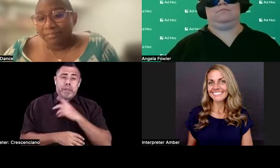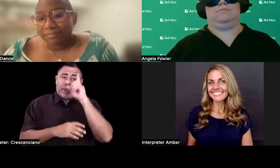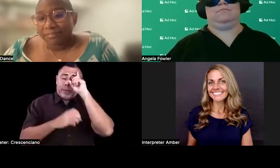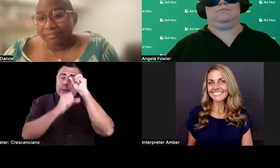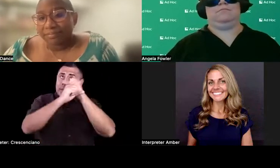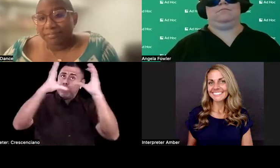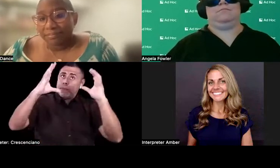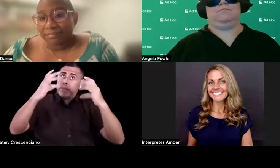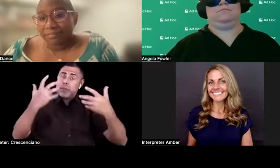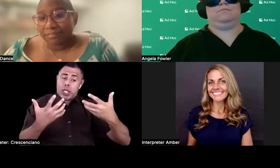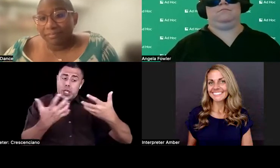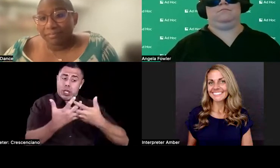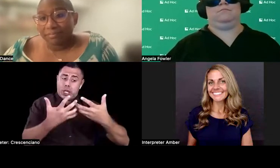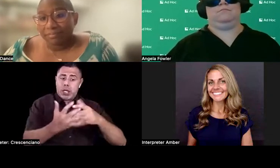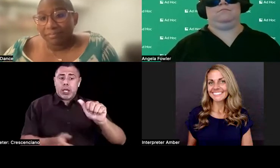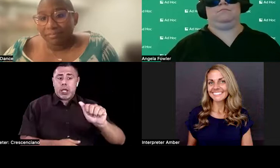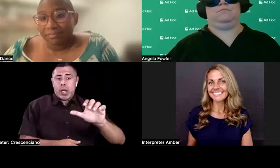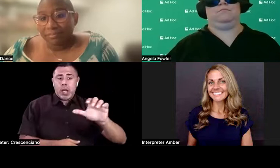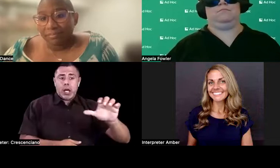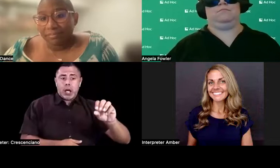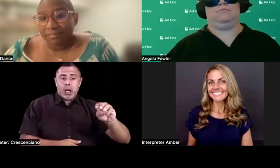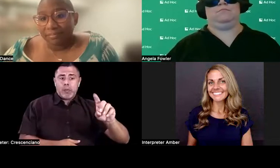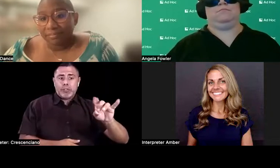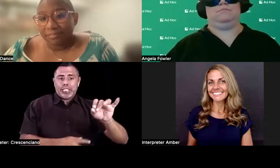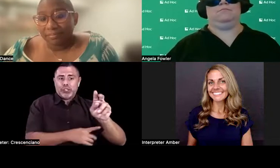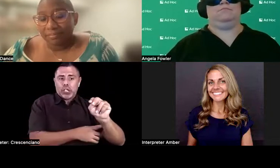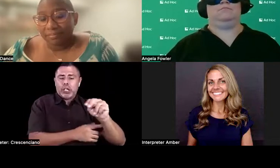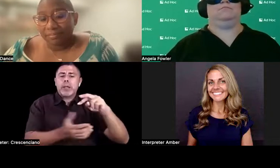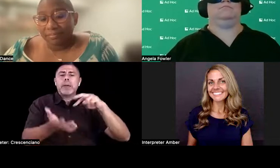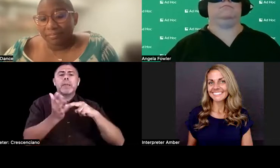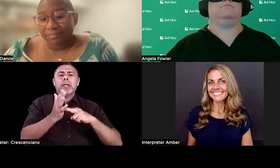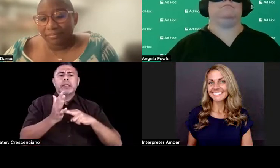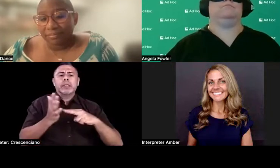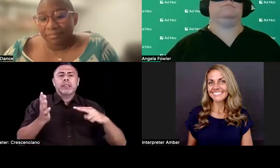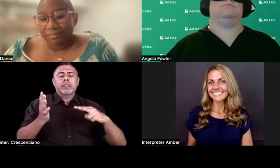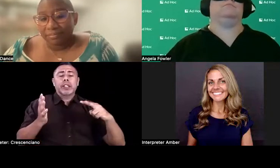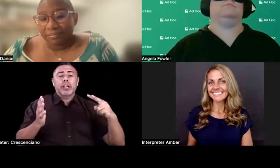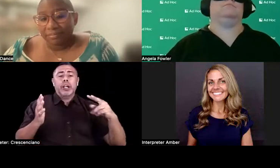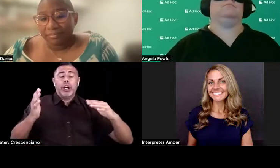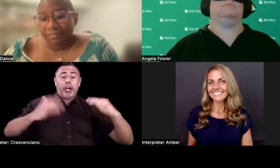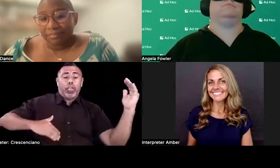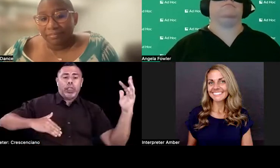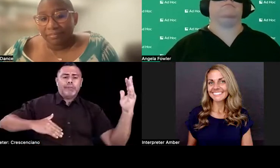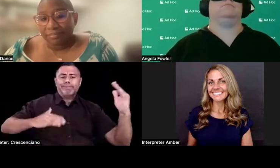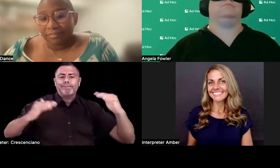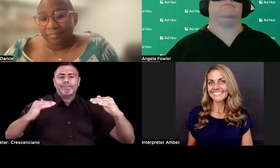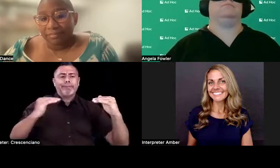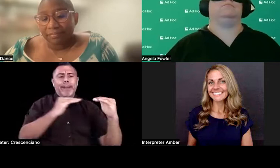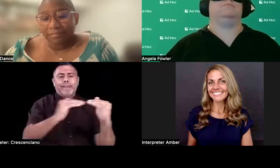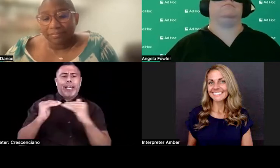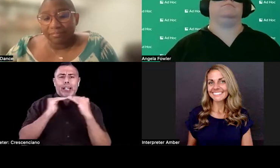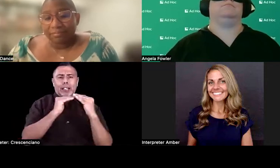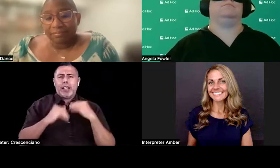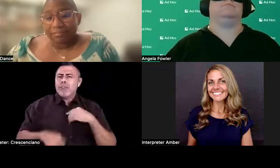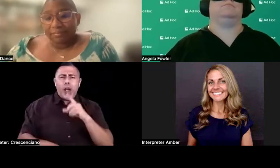playing field. Right? It's not, you know, we're not like cheating the system. We're not like trying to take advantage. It's literally